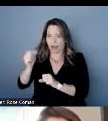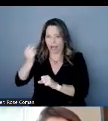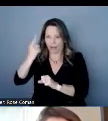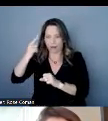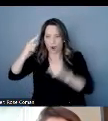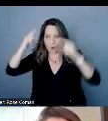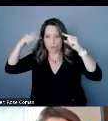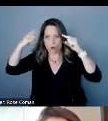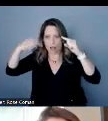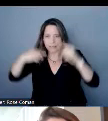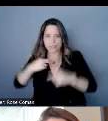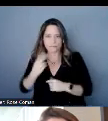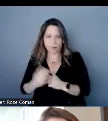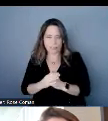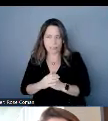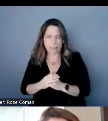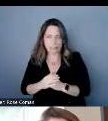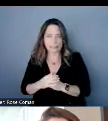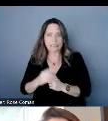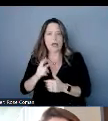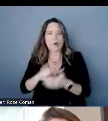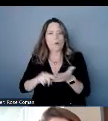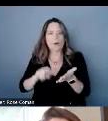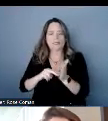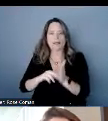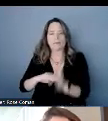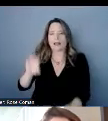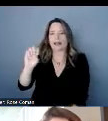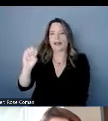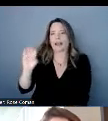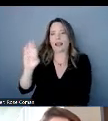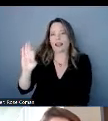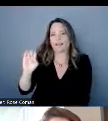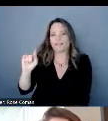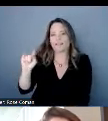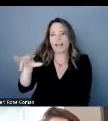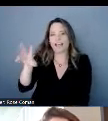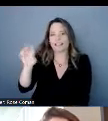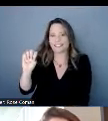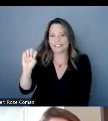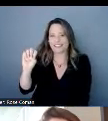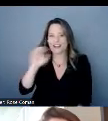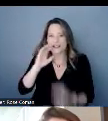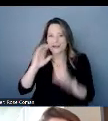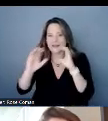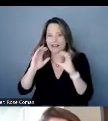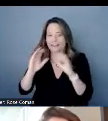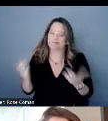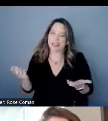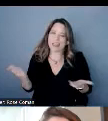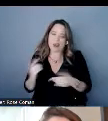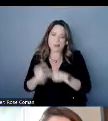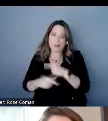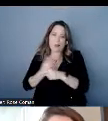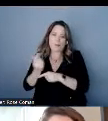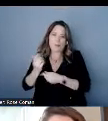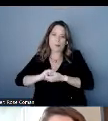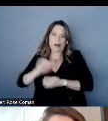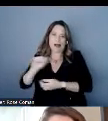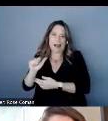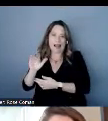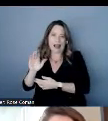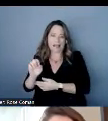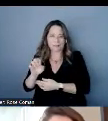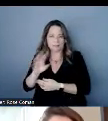what is effective communication that's a term that we always use here at the global alliance and what is